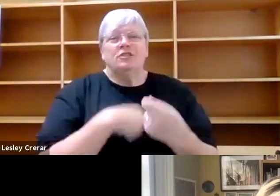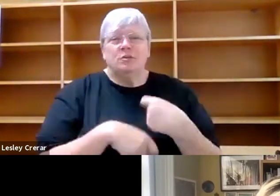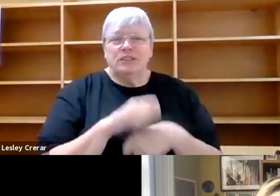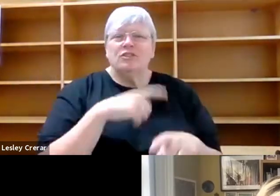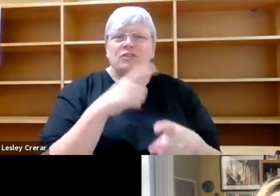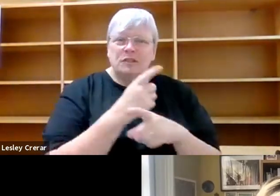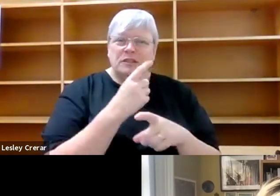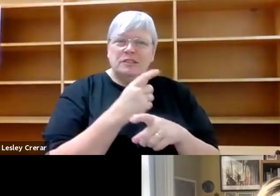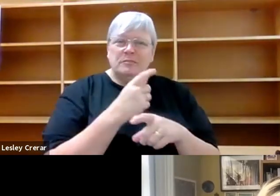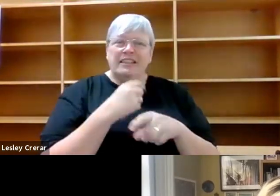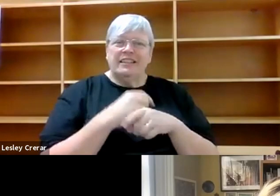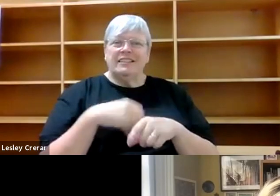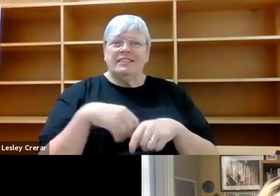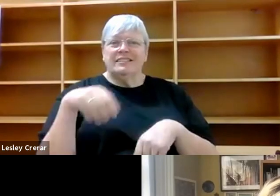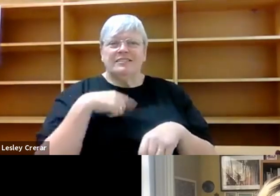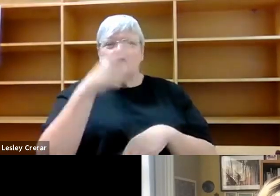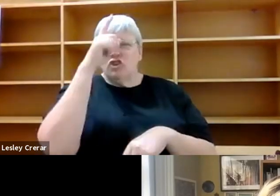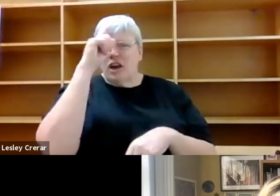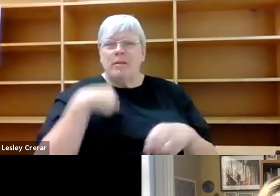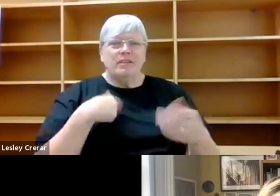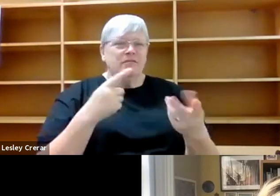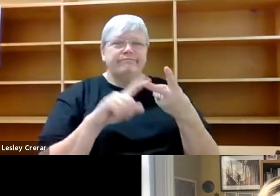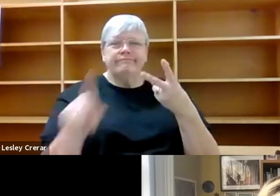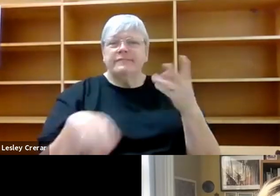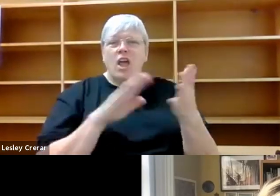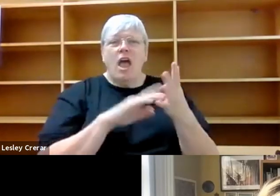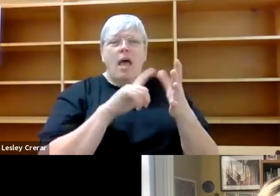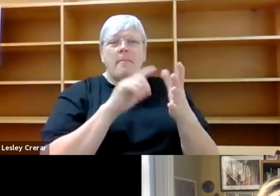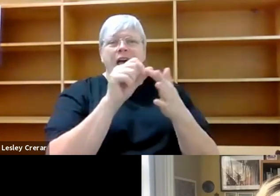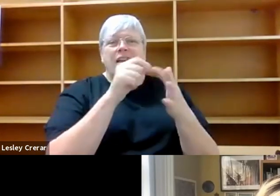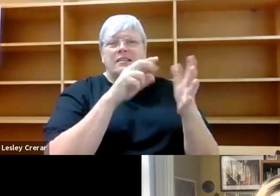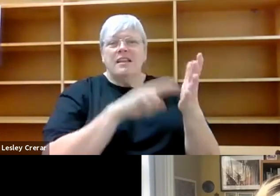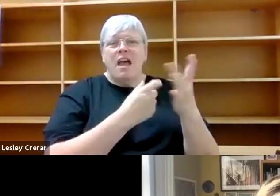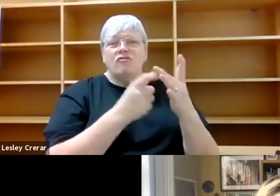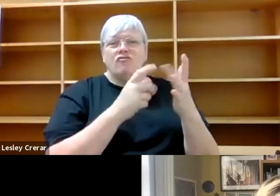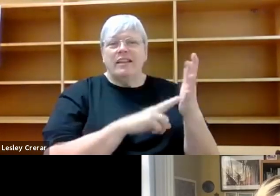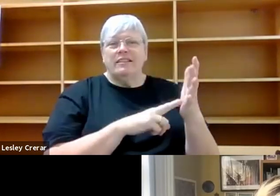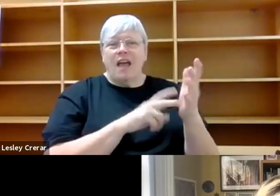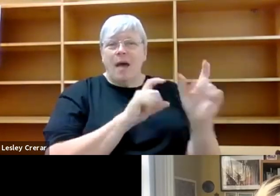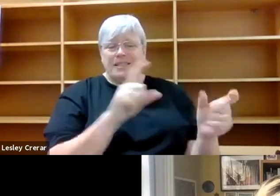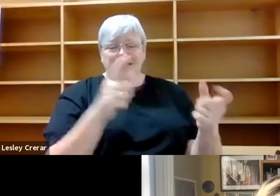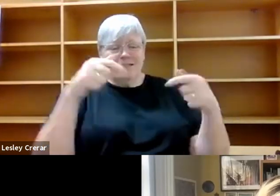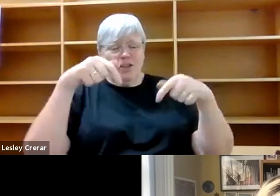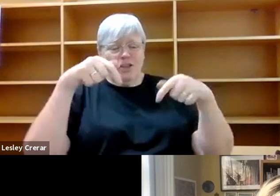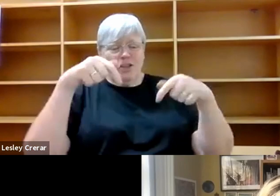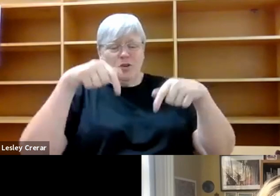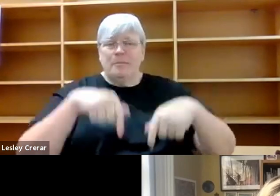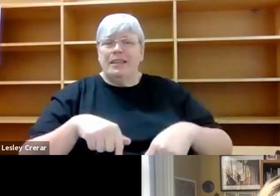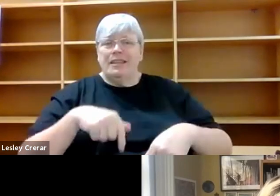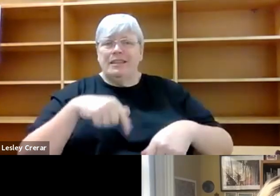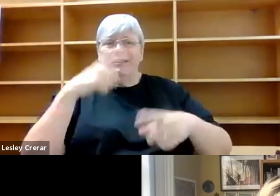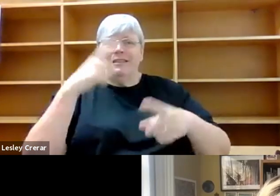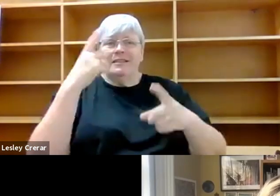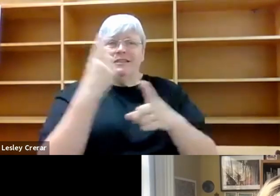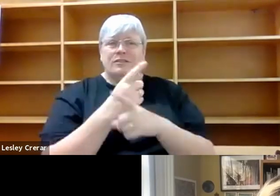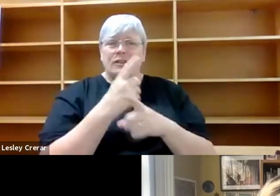I switch into speaking Mandarin, I'm not suddenly speaking a foreign language. I'm still me speaking and that language is just as sort of comfortable